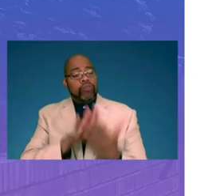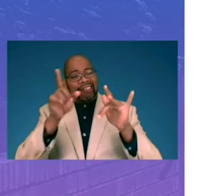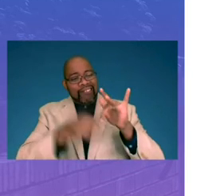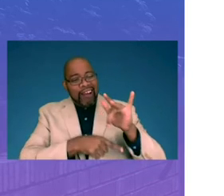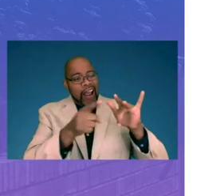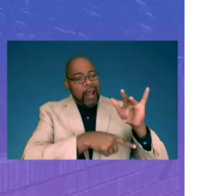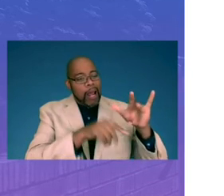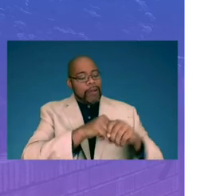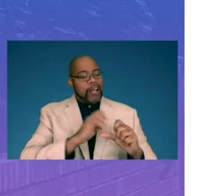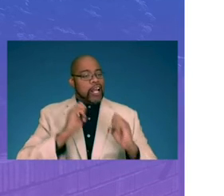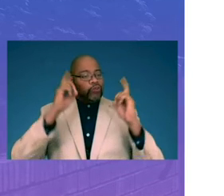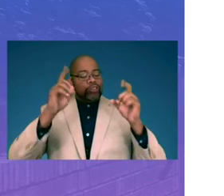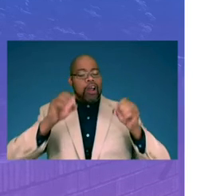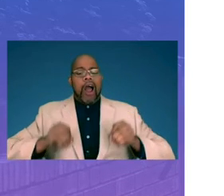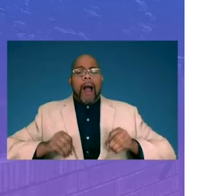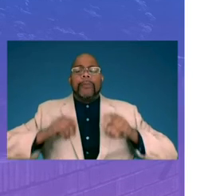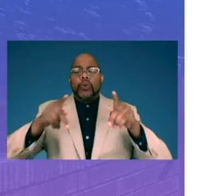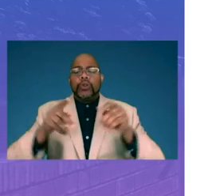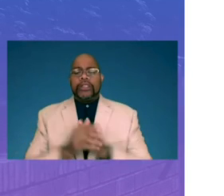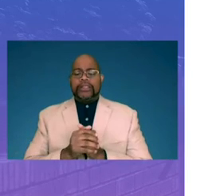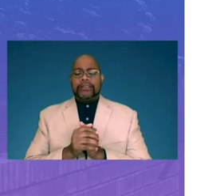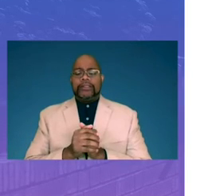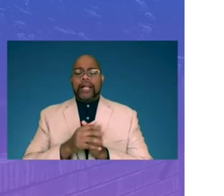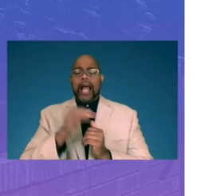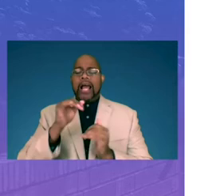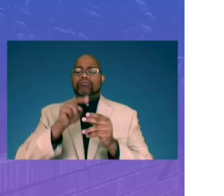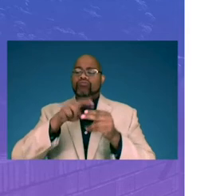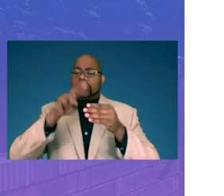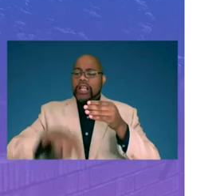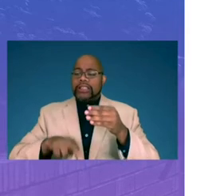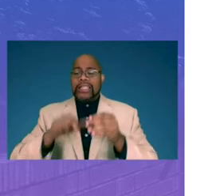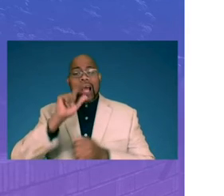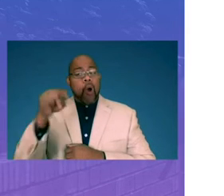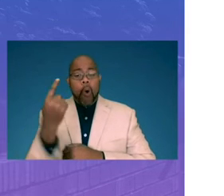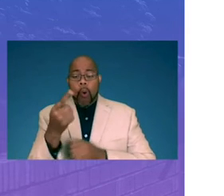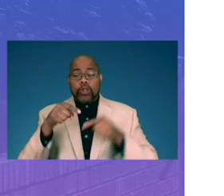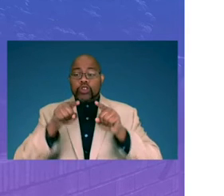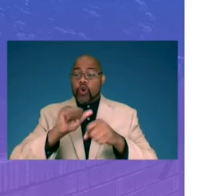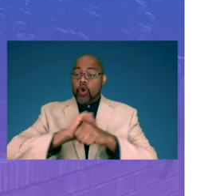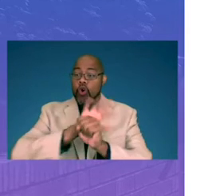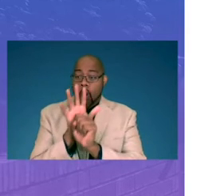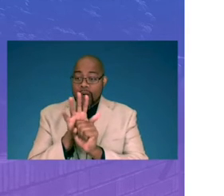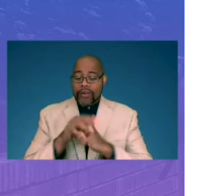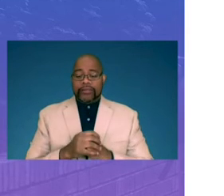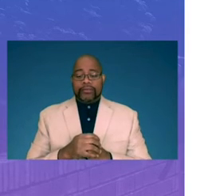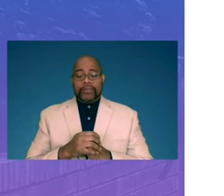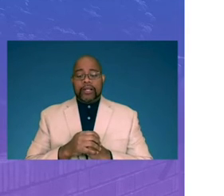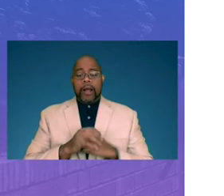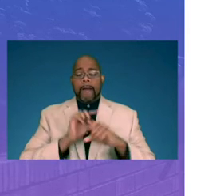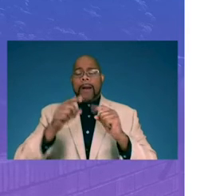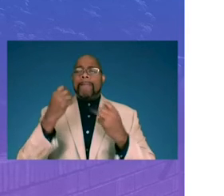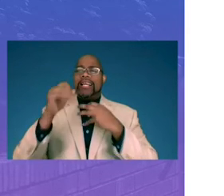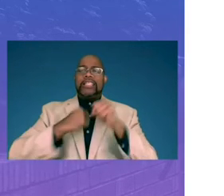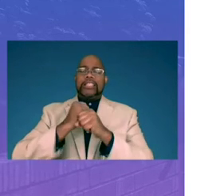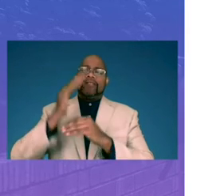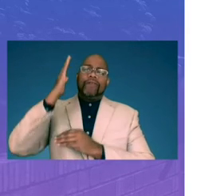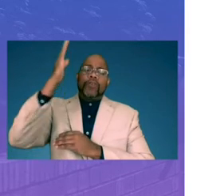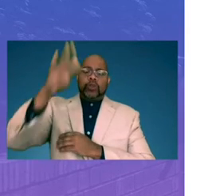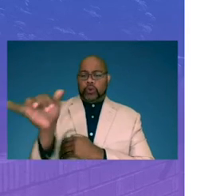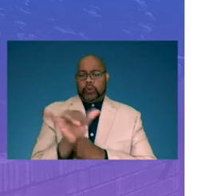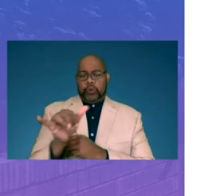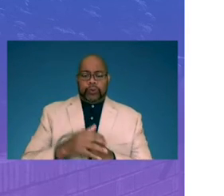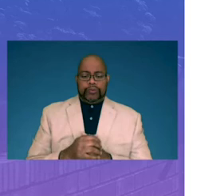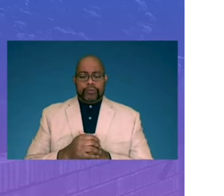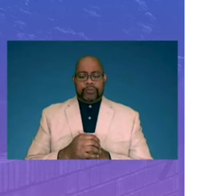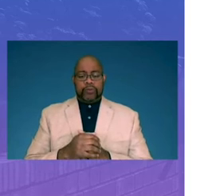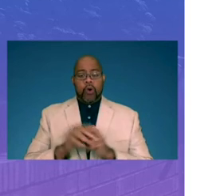educational opportunity and outcomes, not just during the COVID pandemic, but for years to come. I